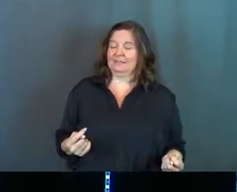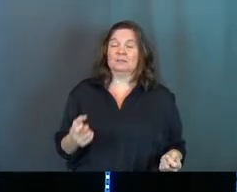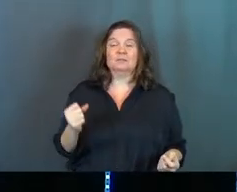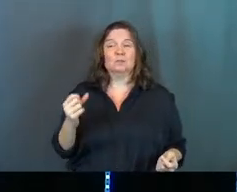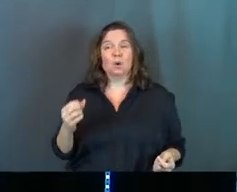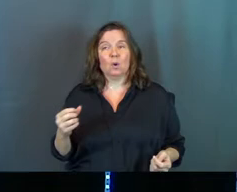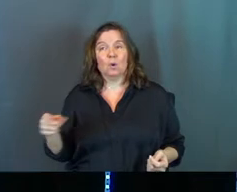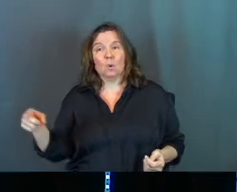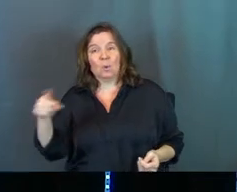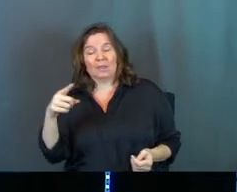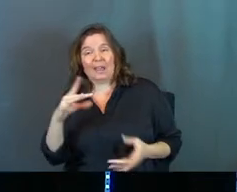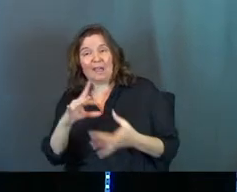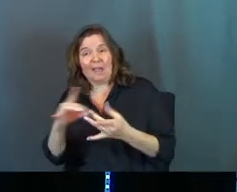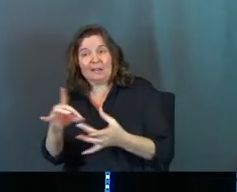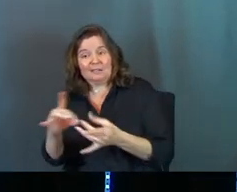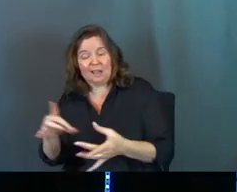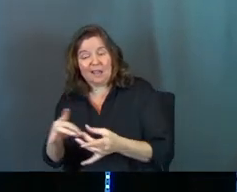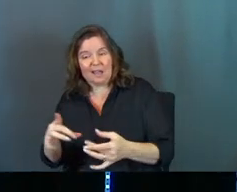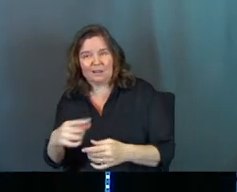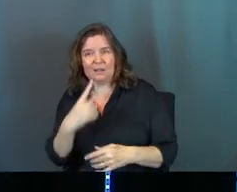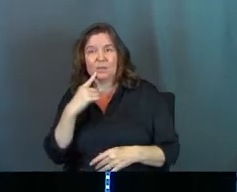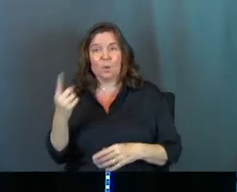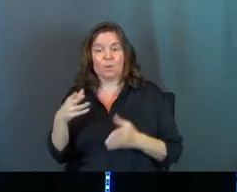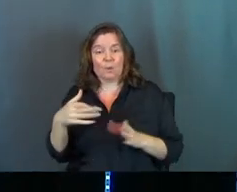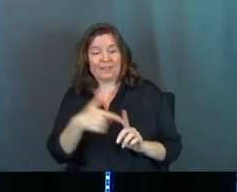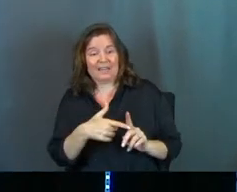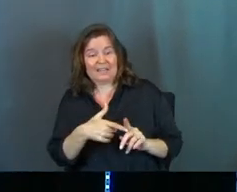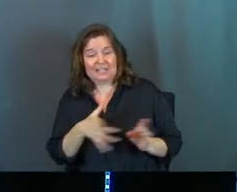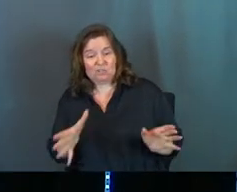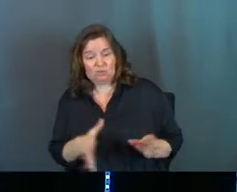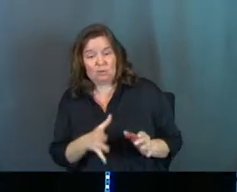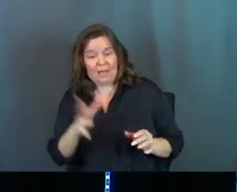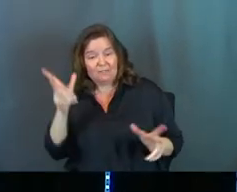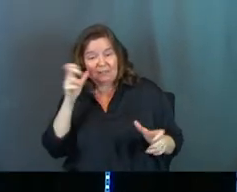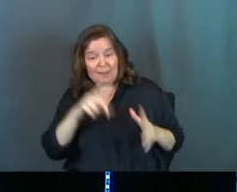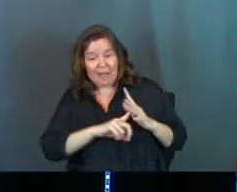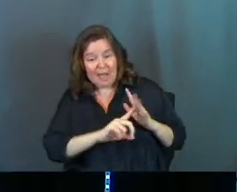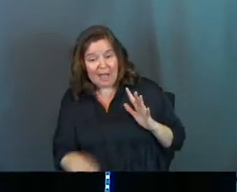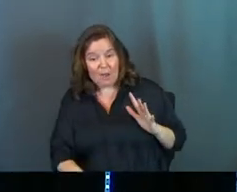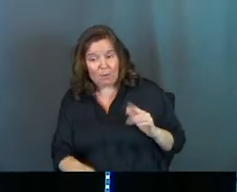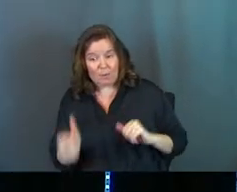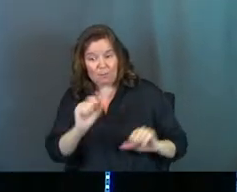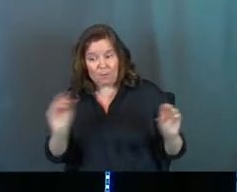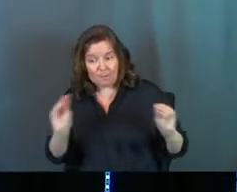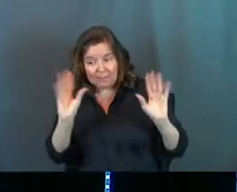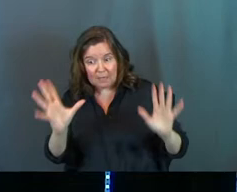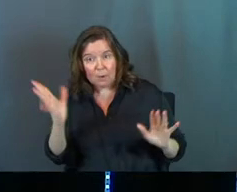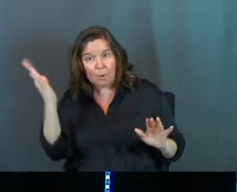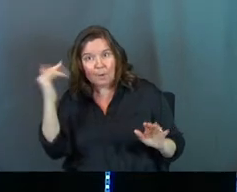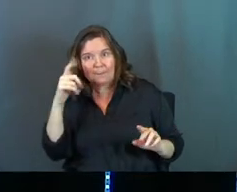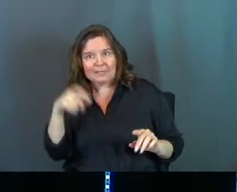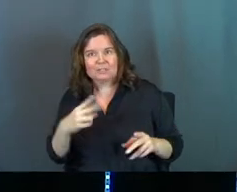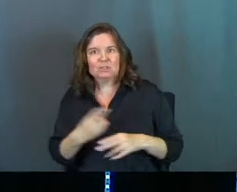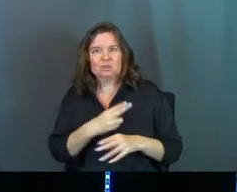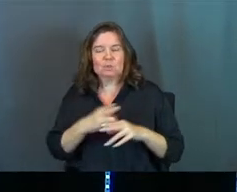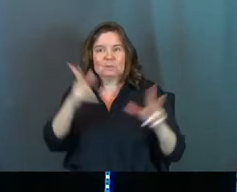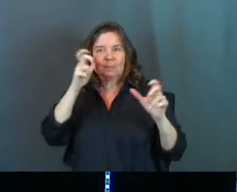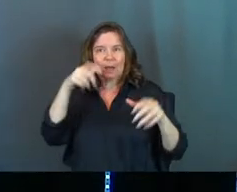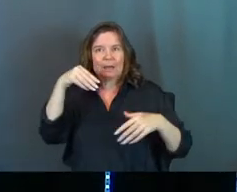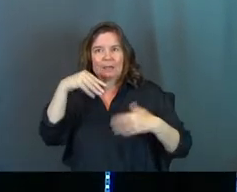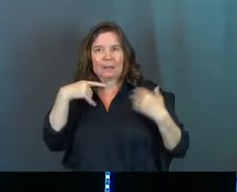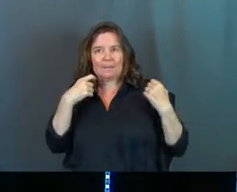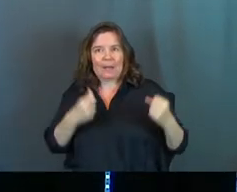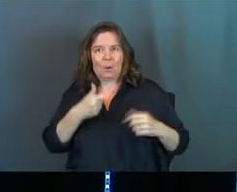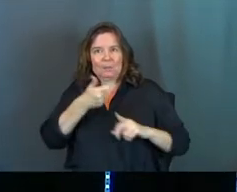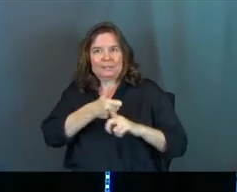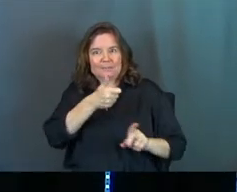And so they make these claims. They keep saying this. Like, the only way he's driving demons out of people and performing these miracles is because he's using demonic powers